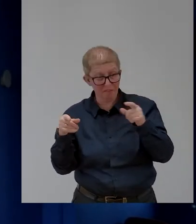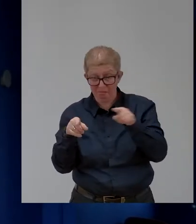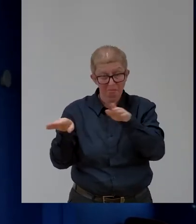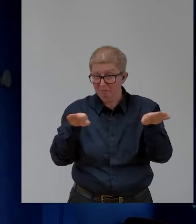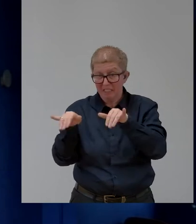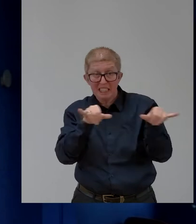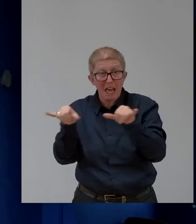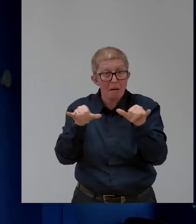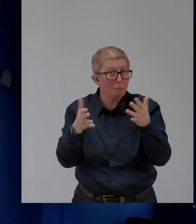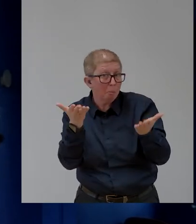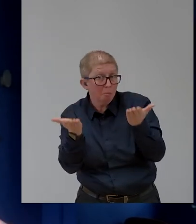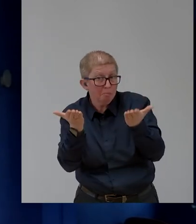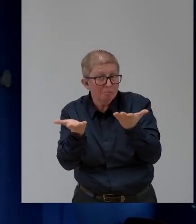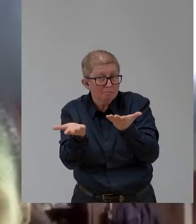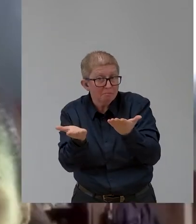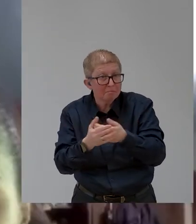And is it changing?